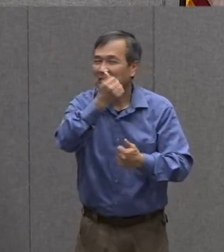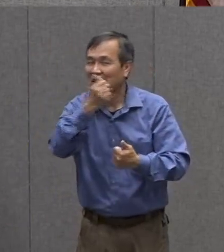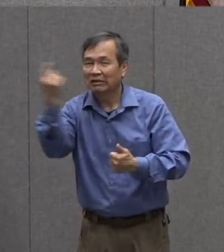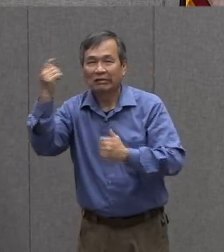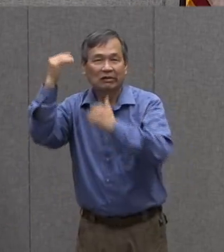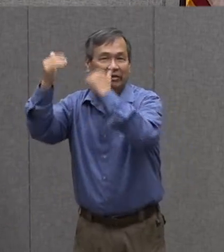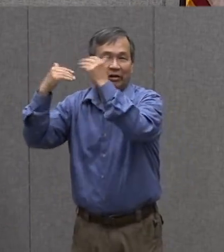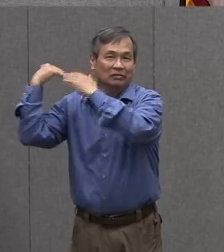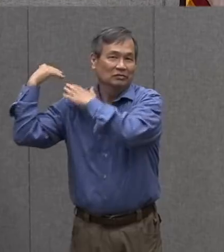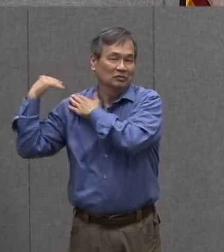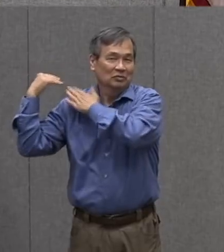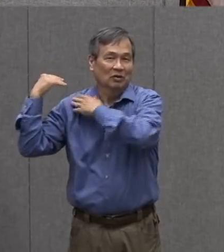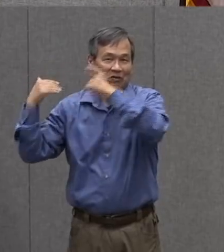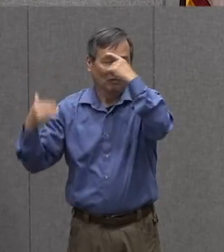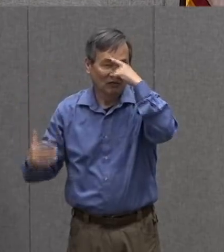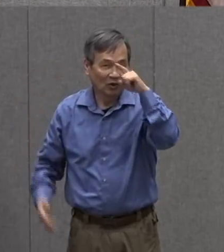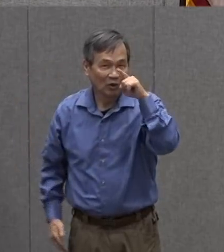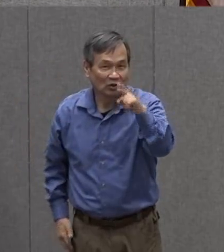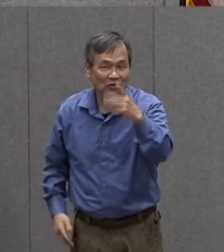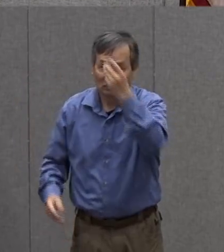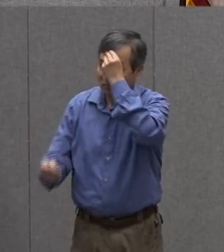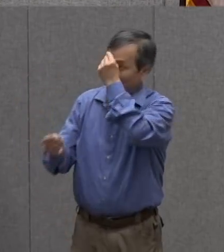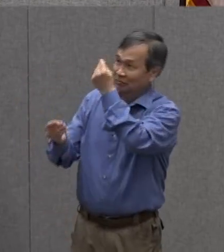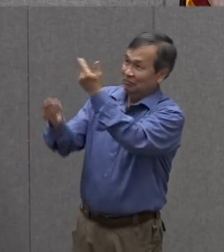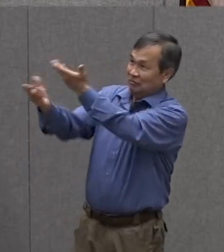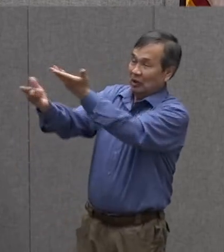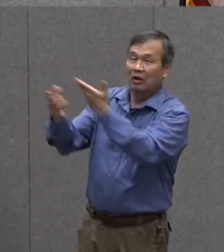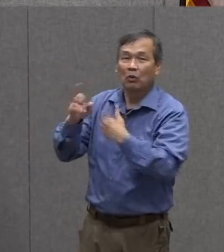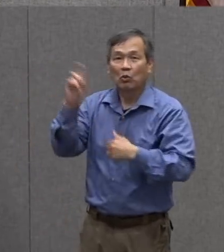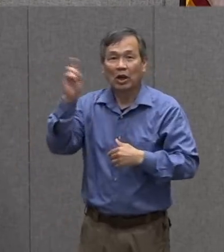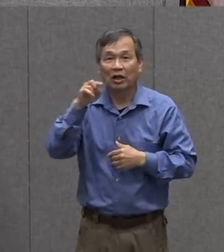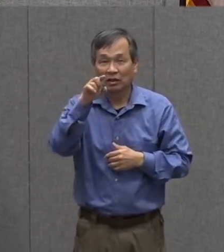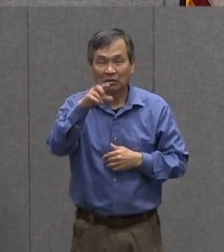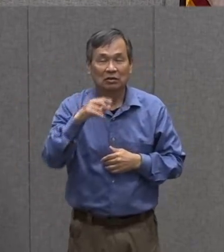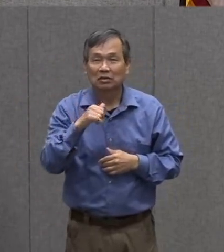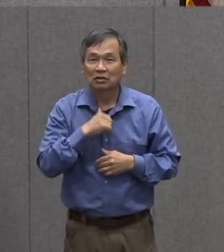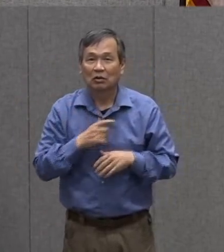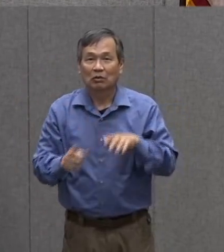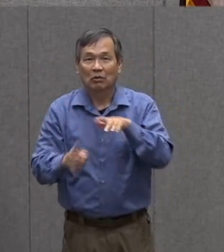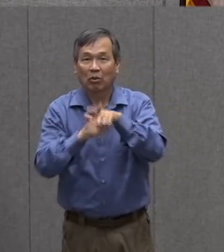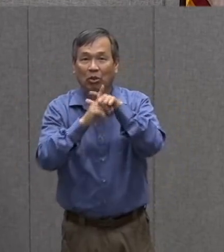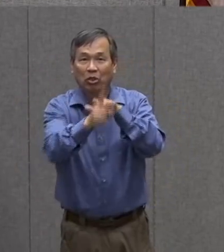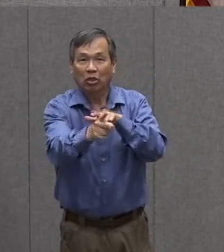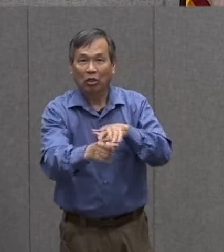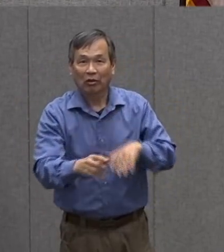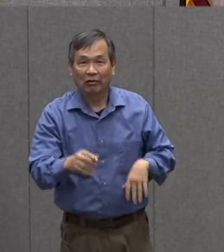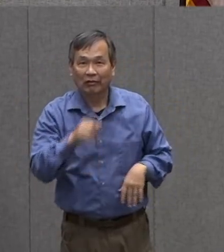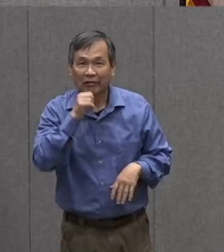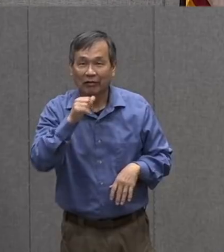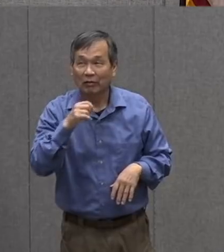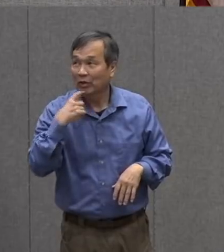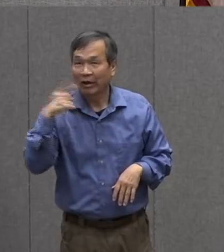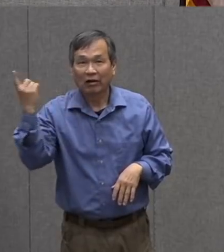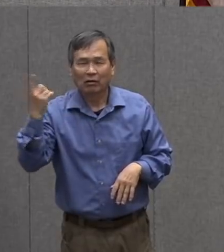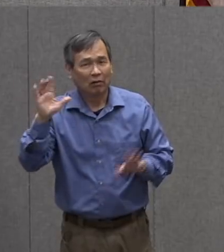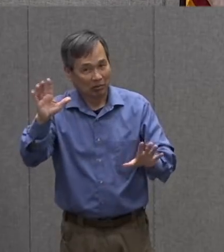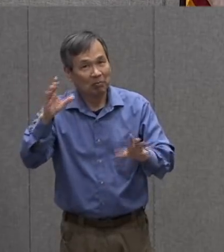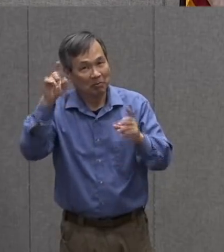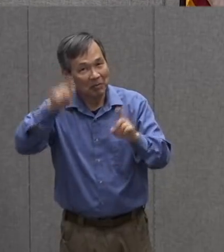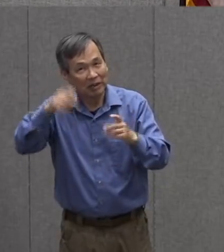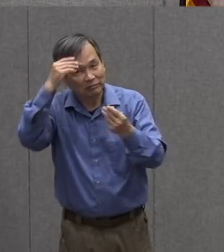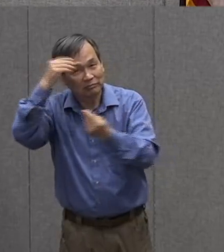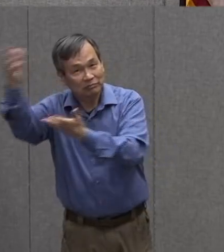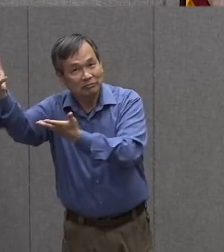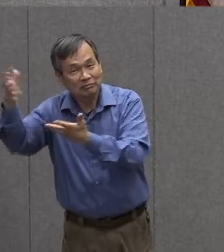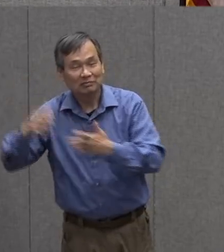where know where you're at so that they can help keep you safe as well don't just wander off and not let anybody know so in my